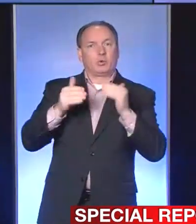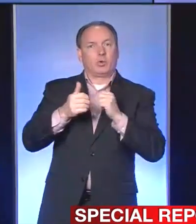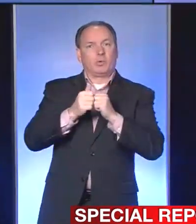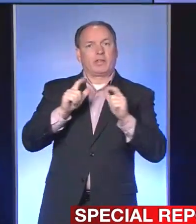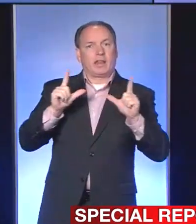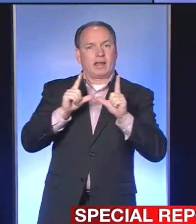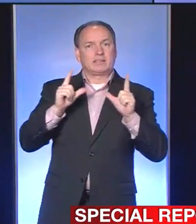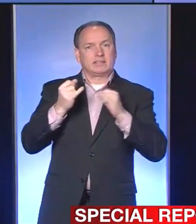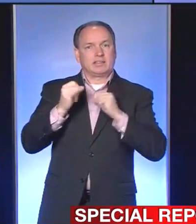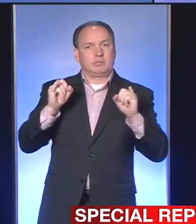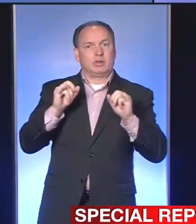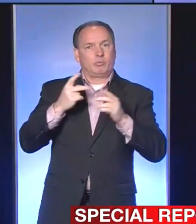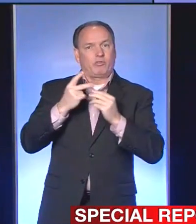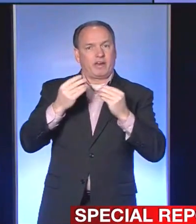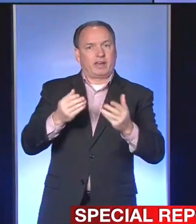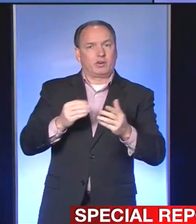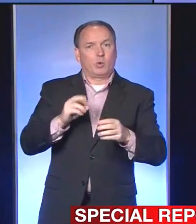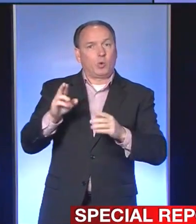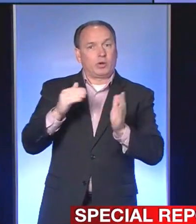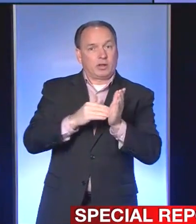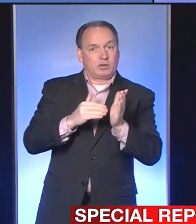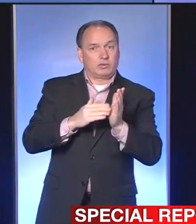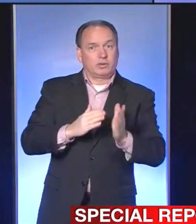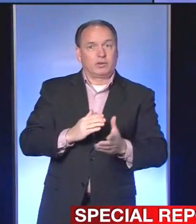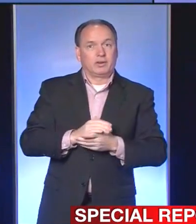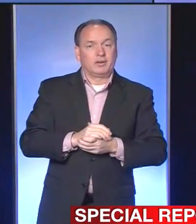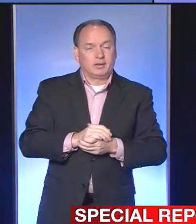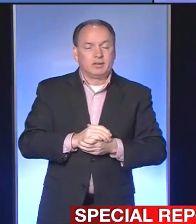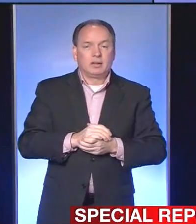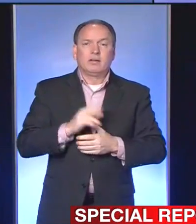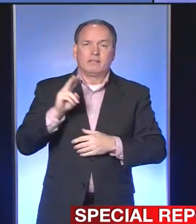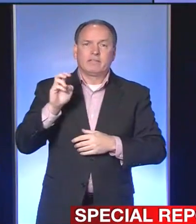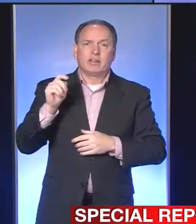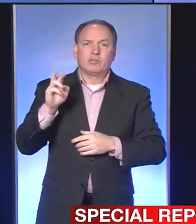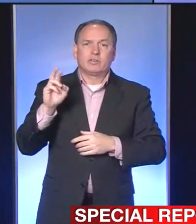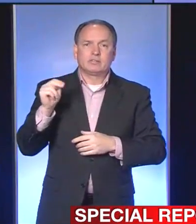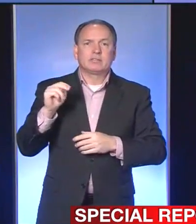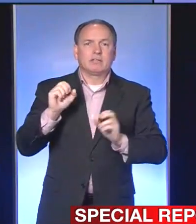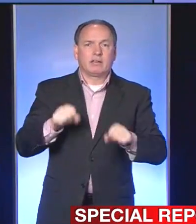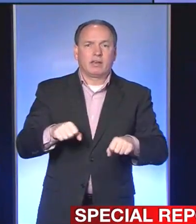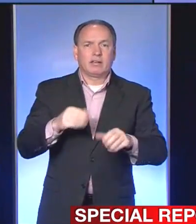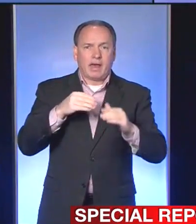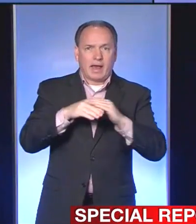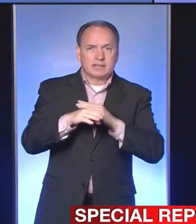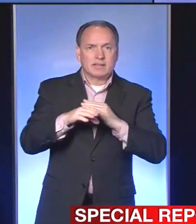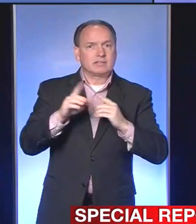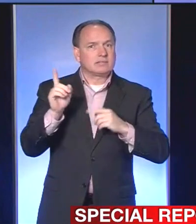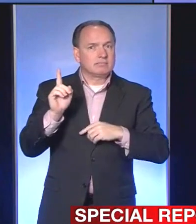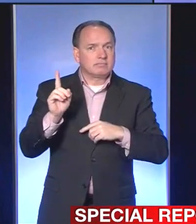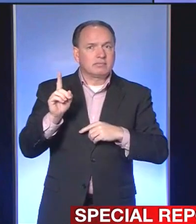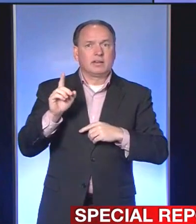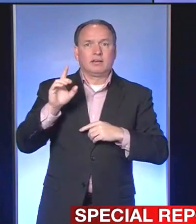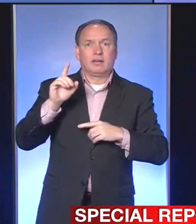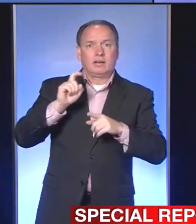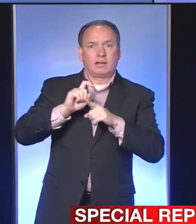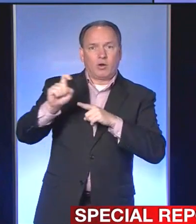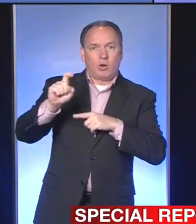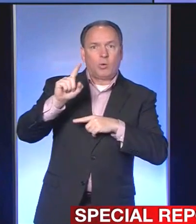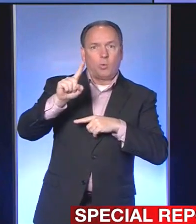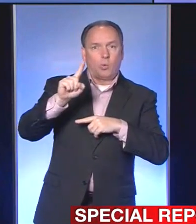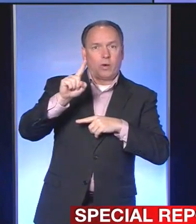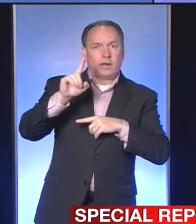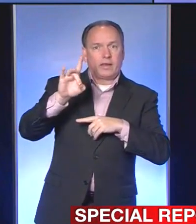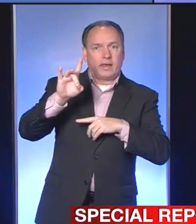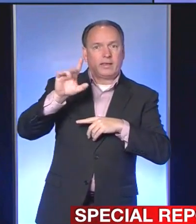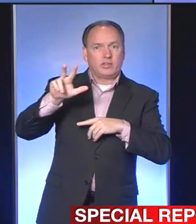independent provider or a physician. Veterans can access this care by calling 1-833